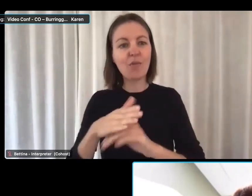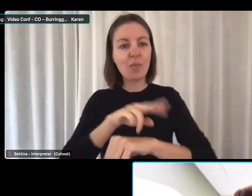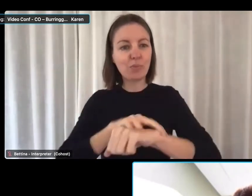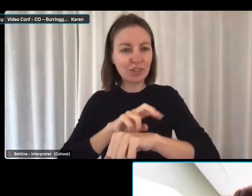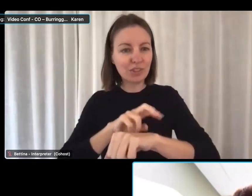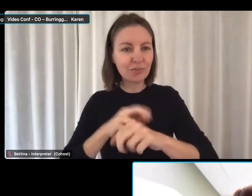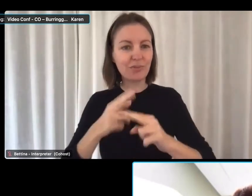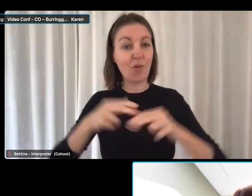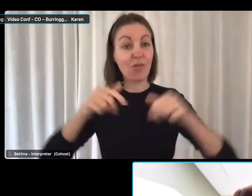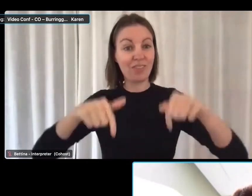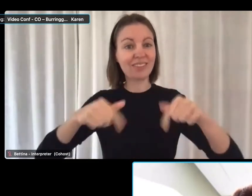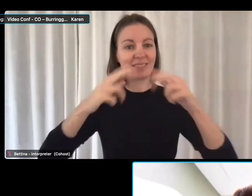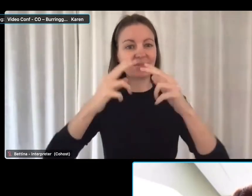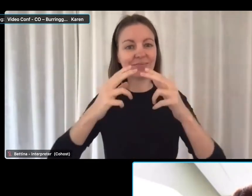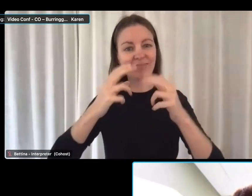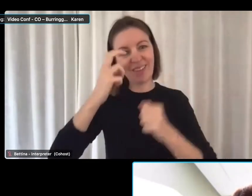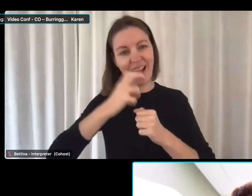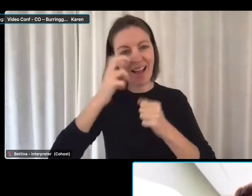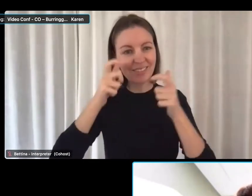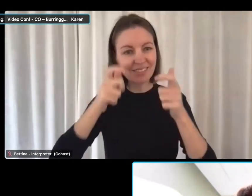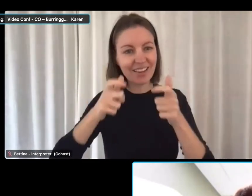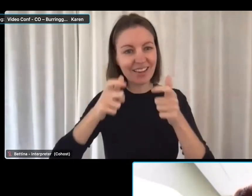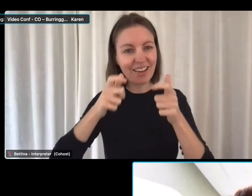So thanks for the question.